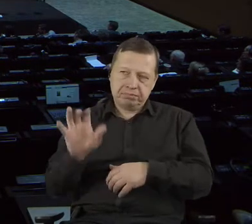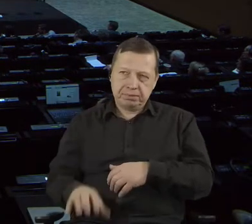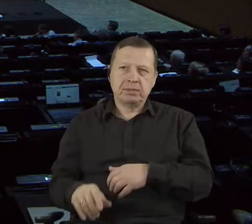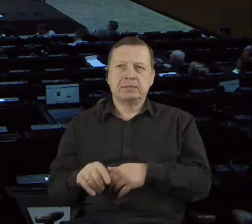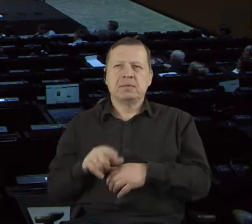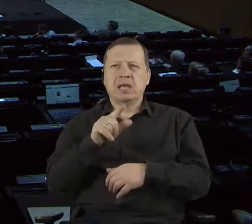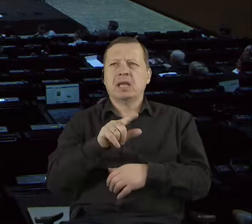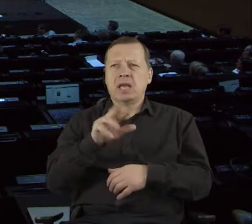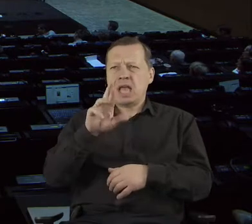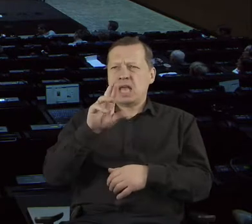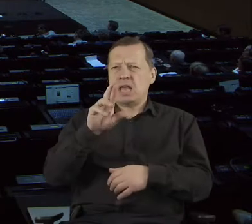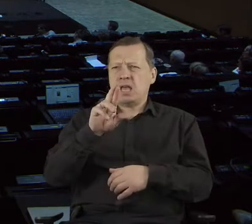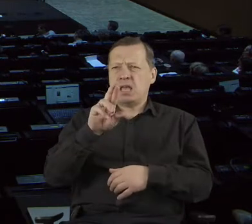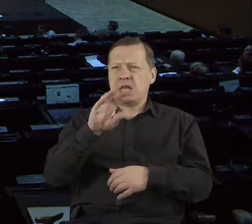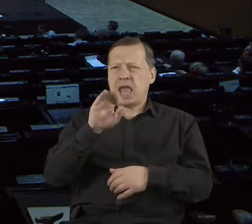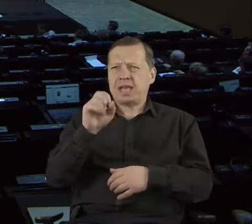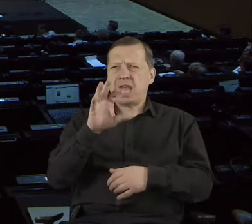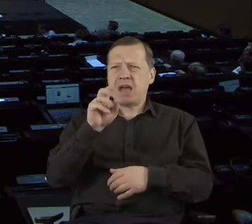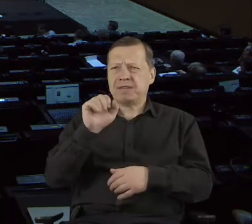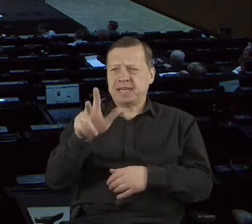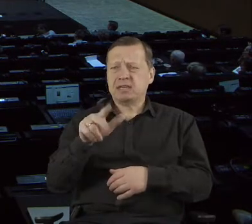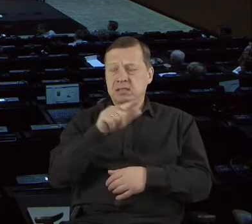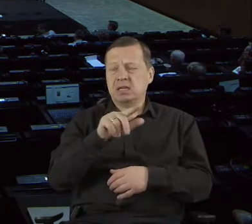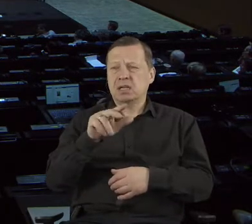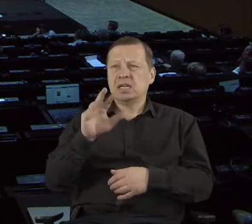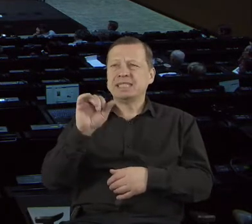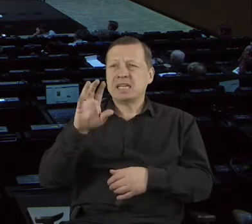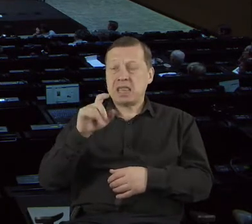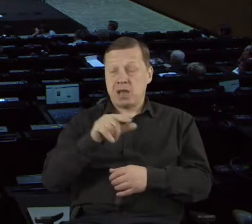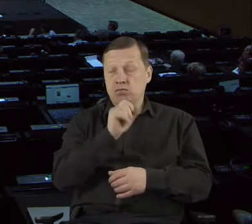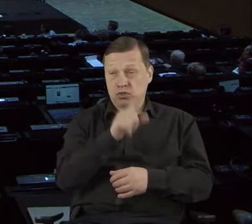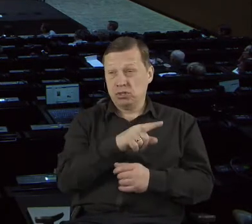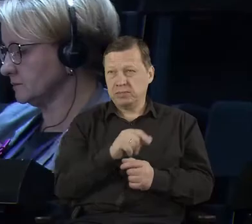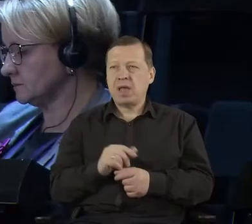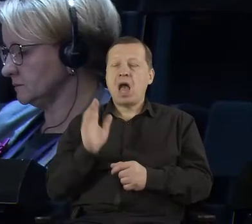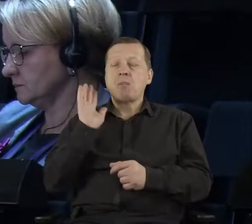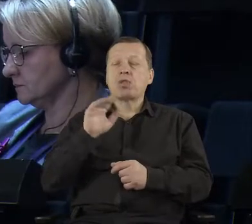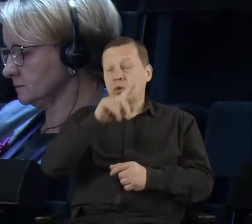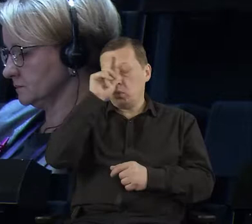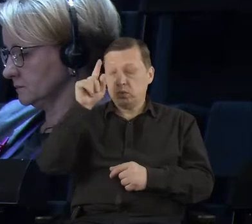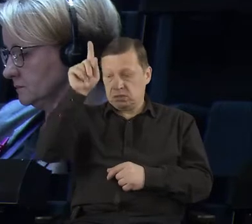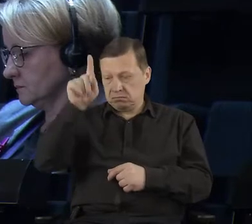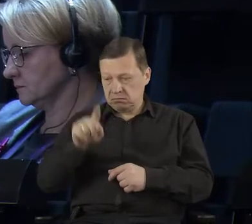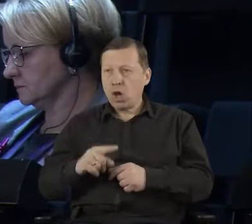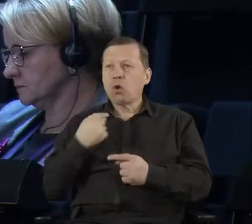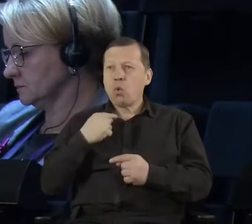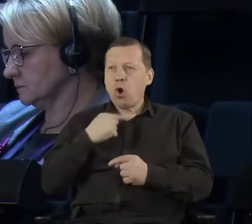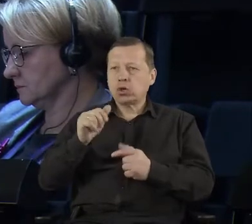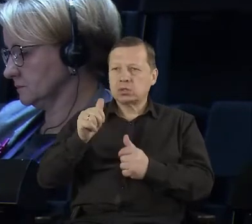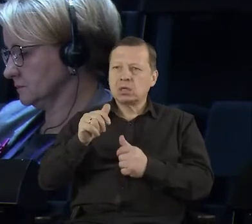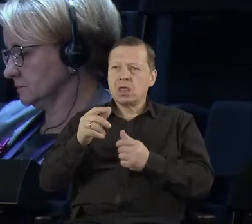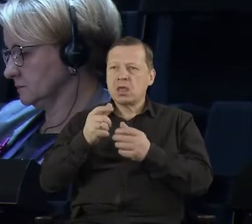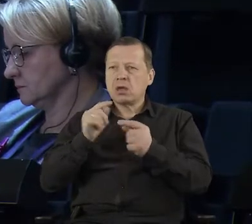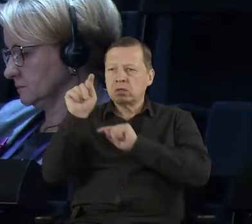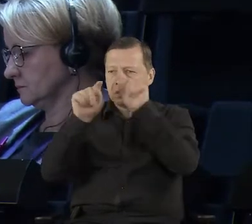they vote, so they prioritize the issues for the community. And then on the monthly basis, uh, they actually, uh,